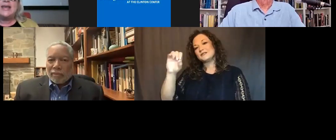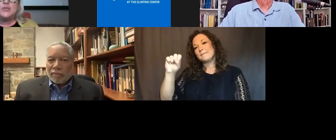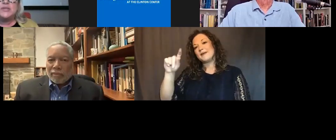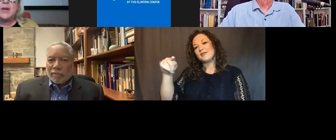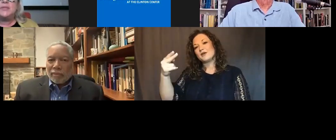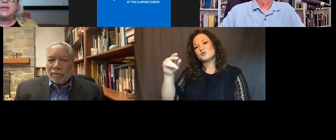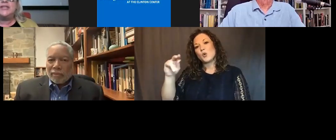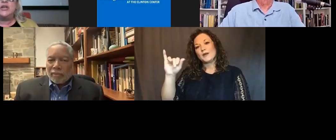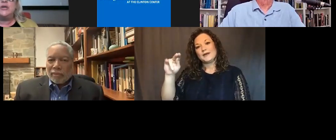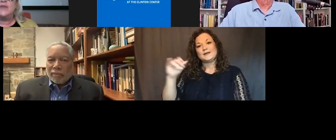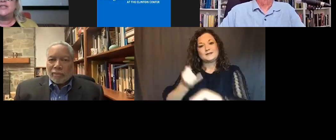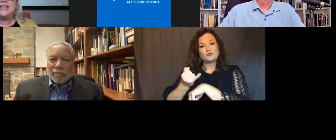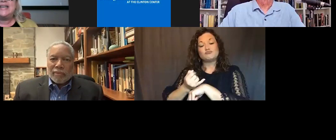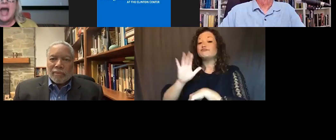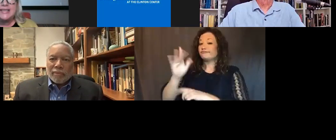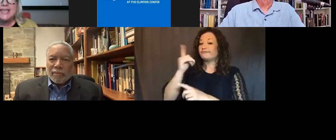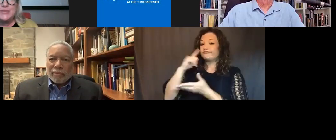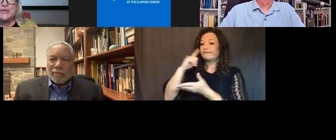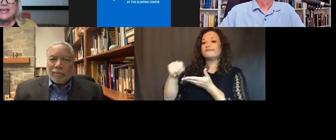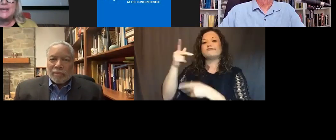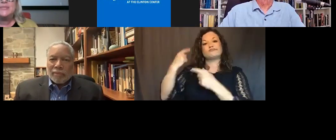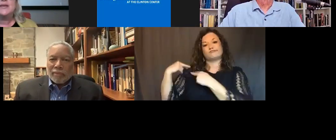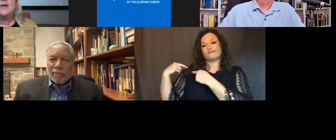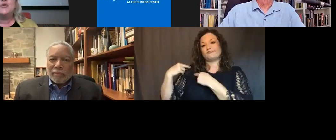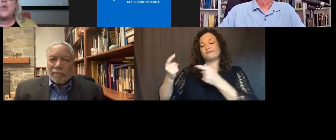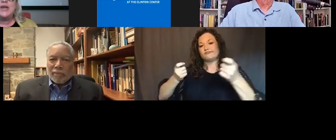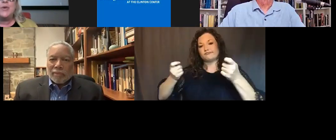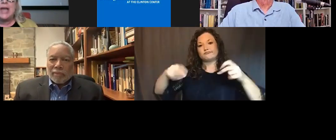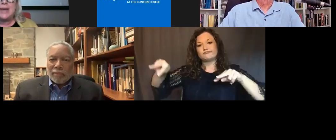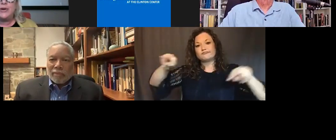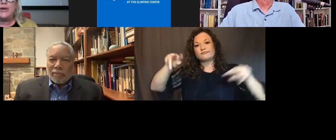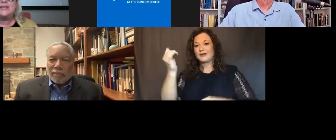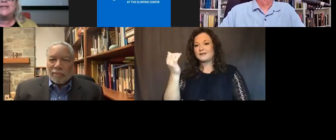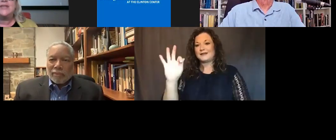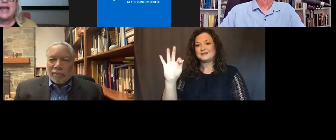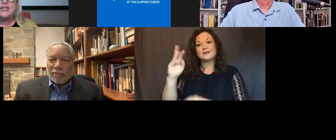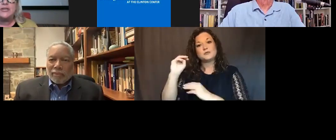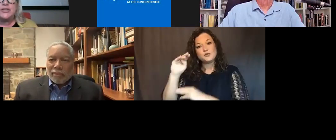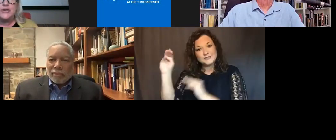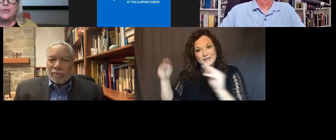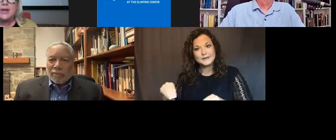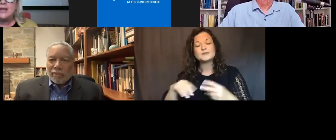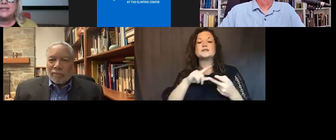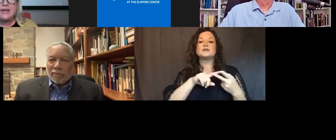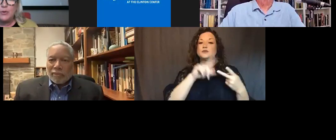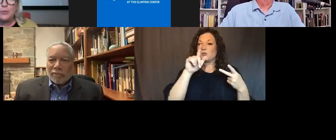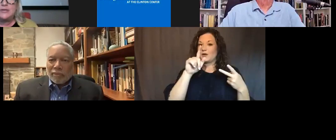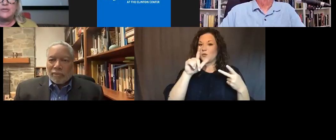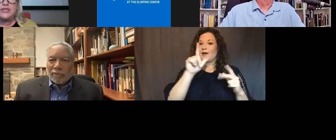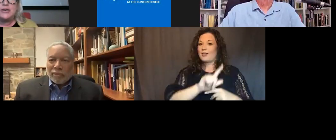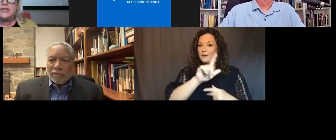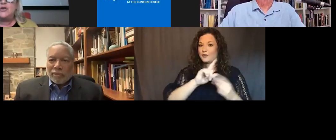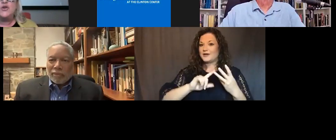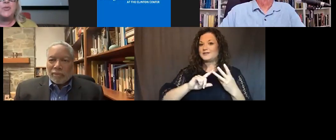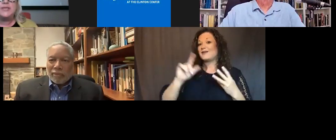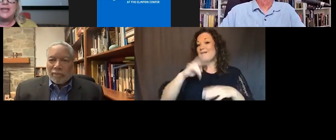his responsibilities include overseeing 19 museums, 21 libraries, the National Zoo, several research